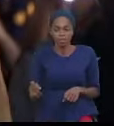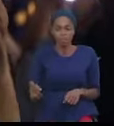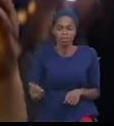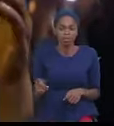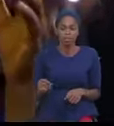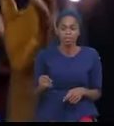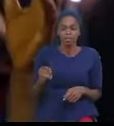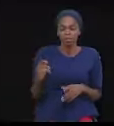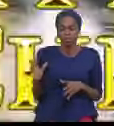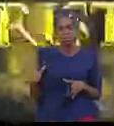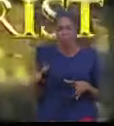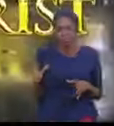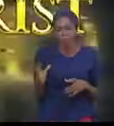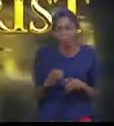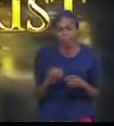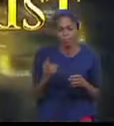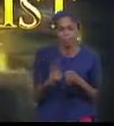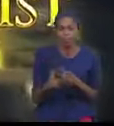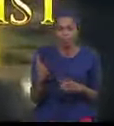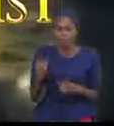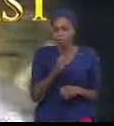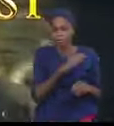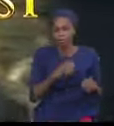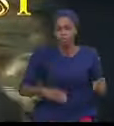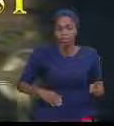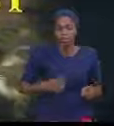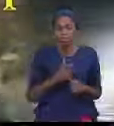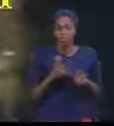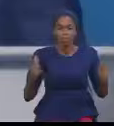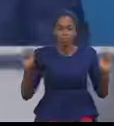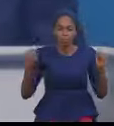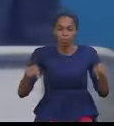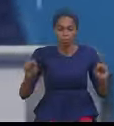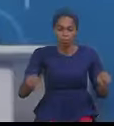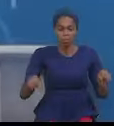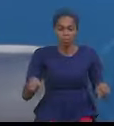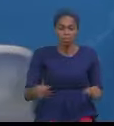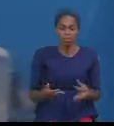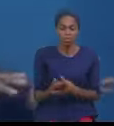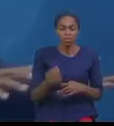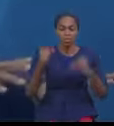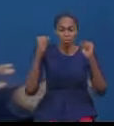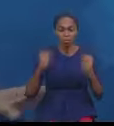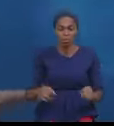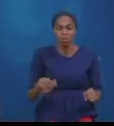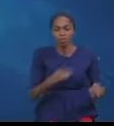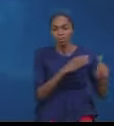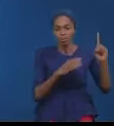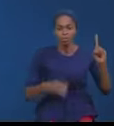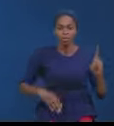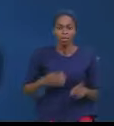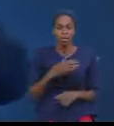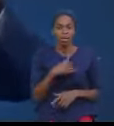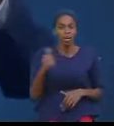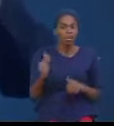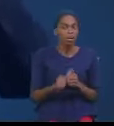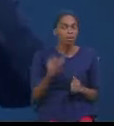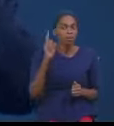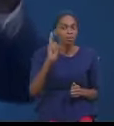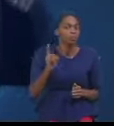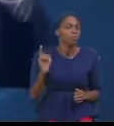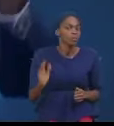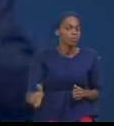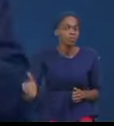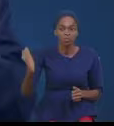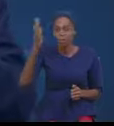Christ as this July offers you great moments of possibilities. And everybody will know and you will say,